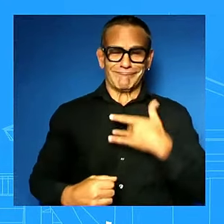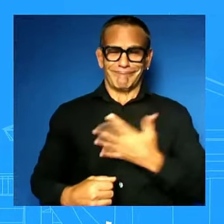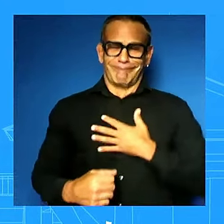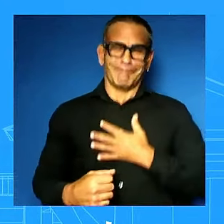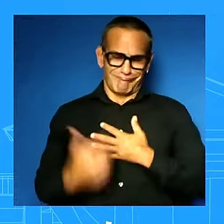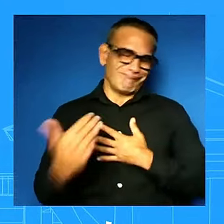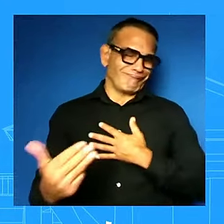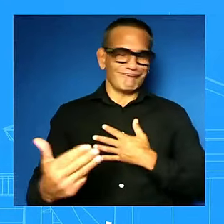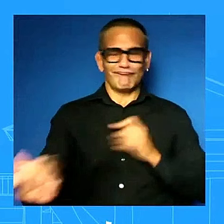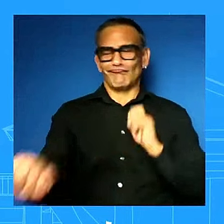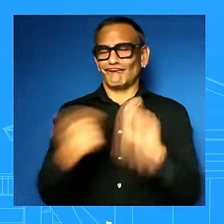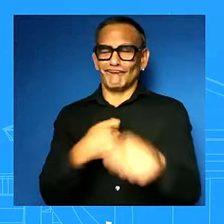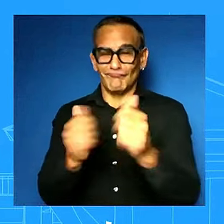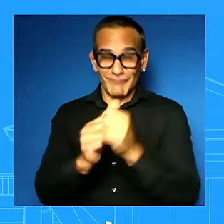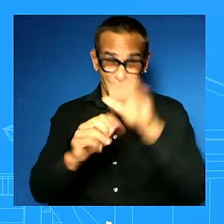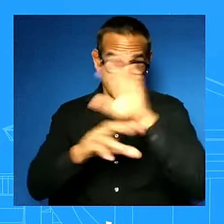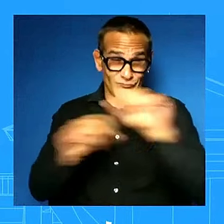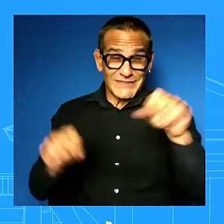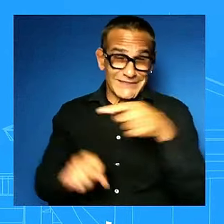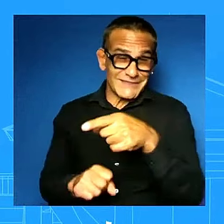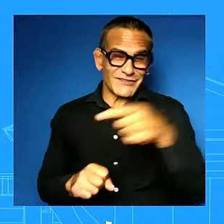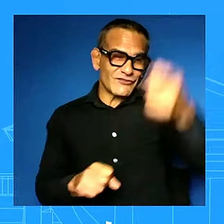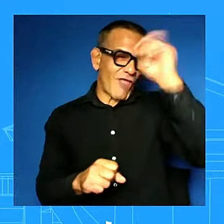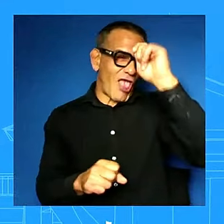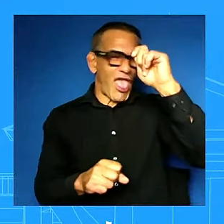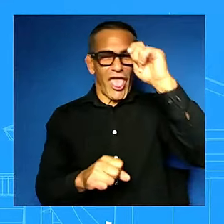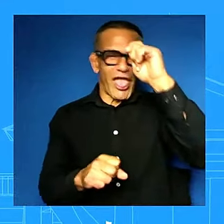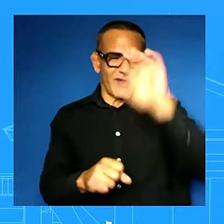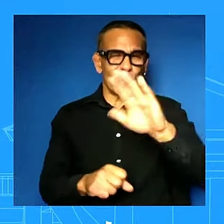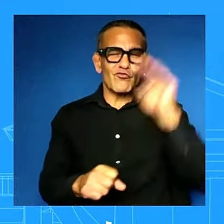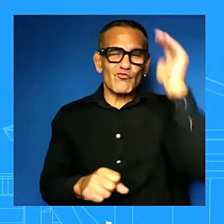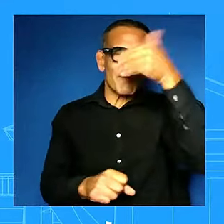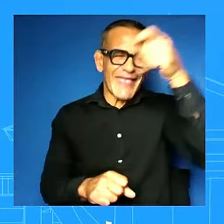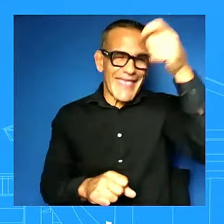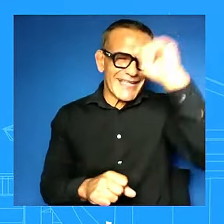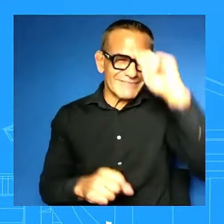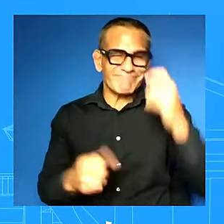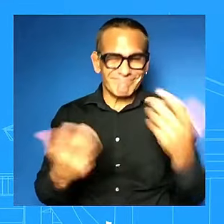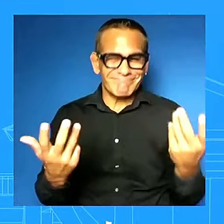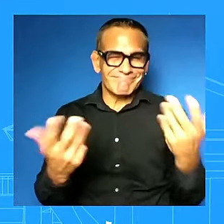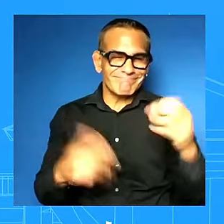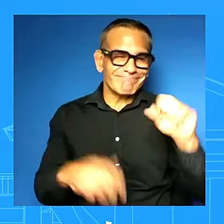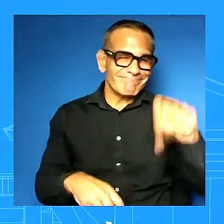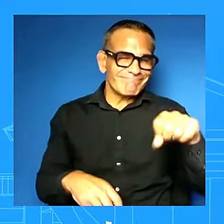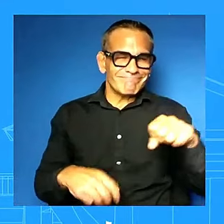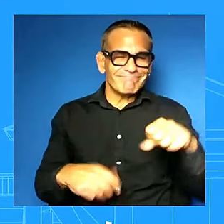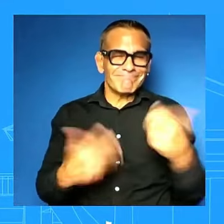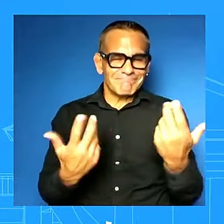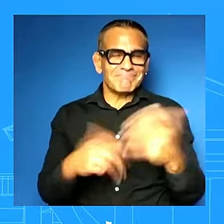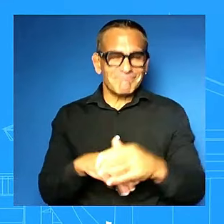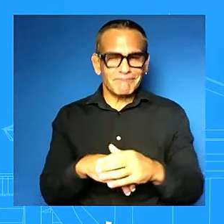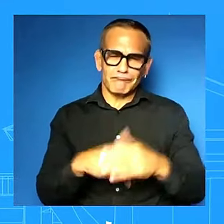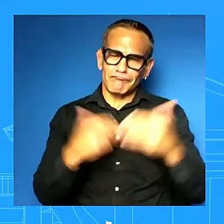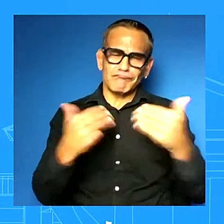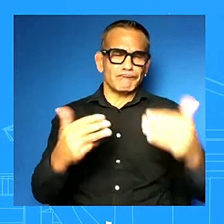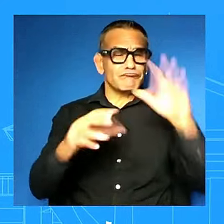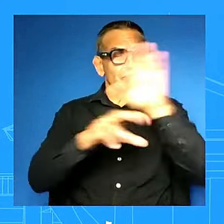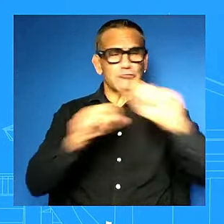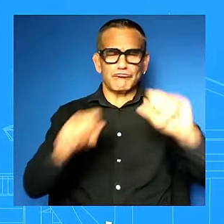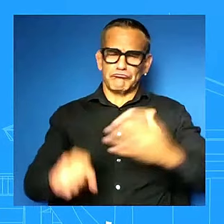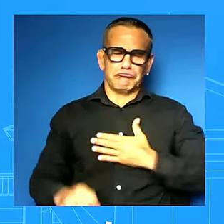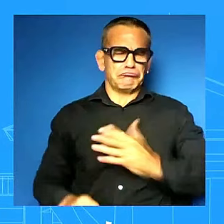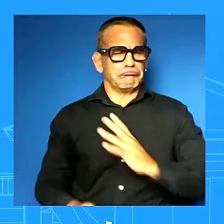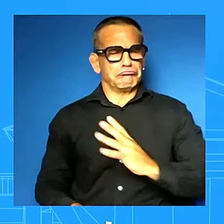and so the president did very briefly uh and that's what happened it was it was truly a back and forth about